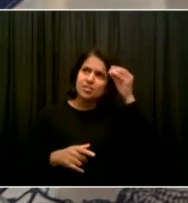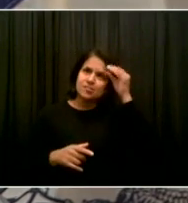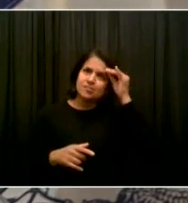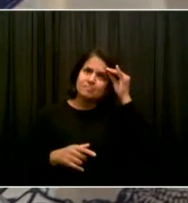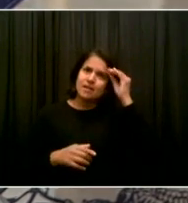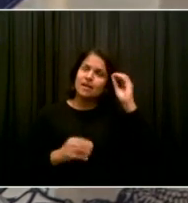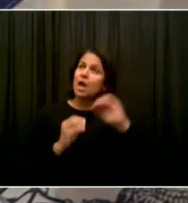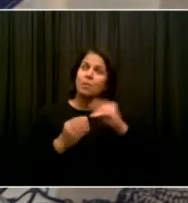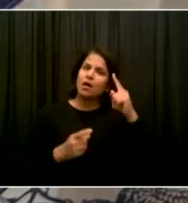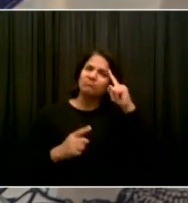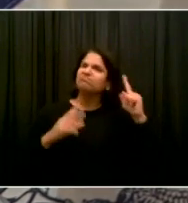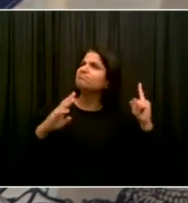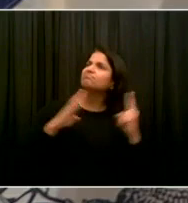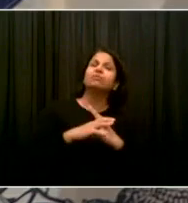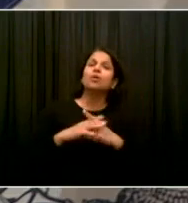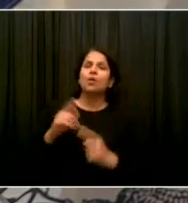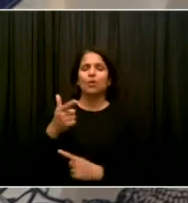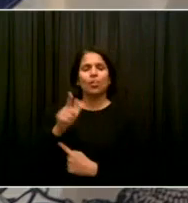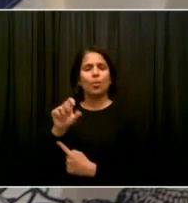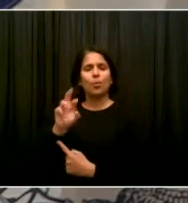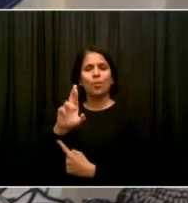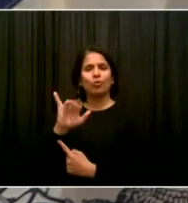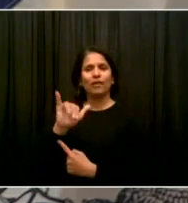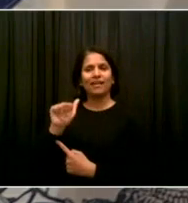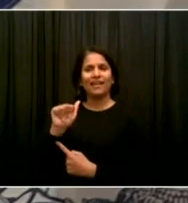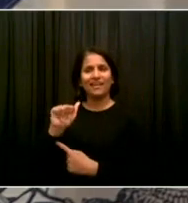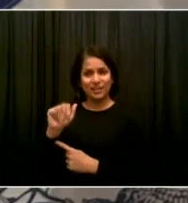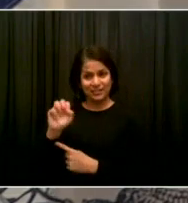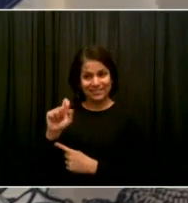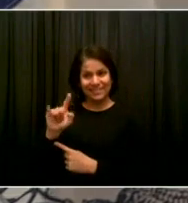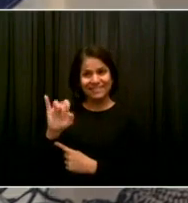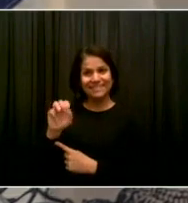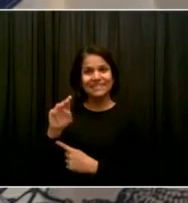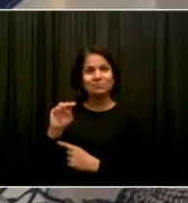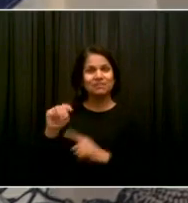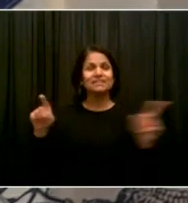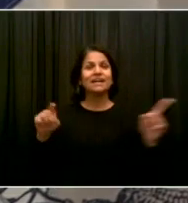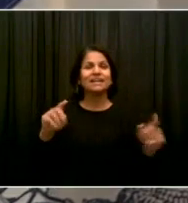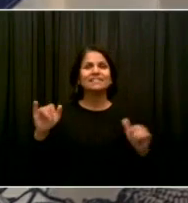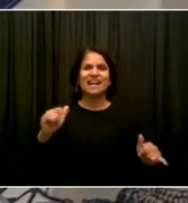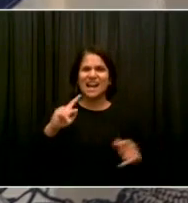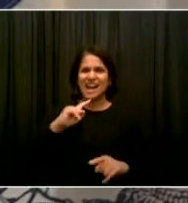Steinem. And she is right. My pleasure to introduce our first lady, Charlene McRae.